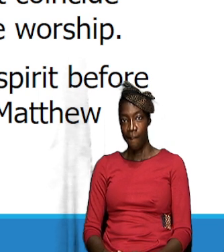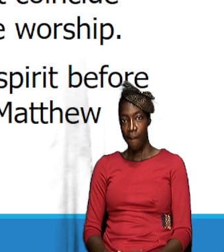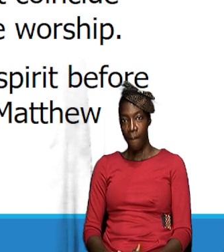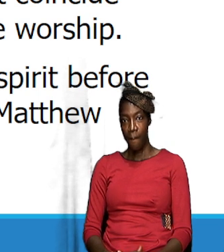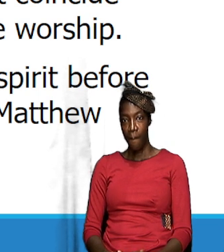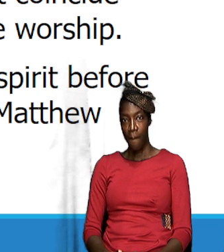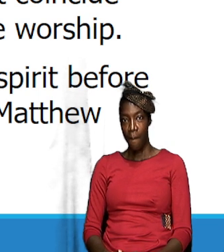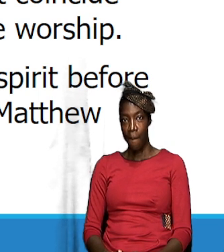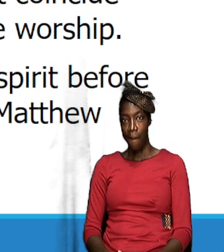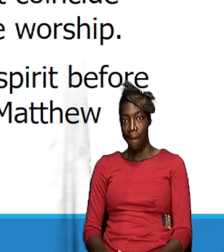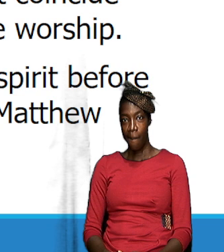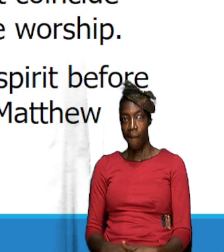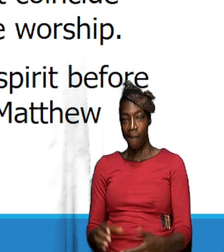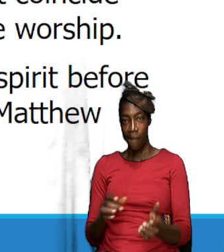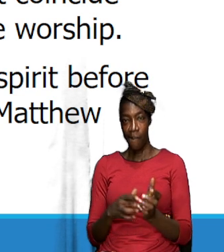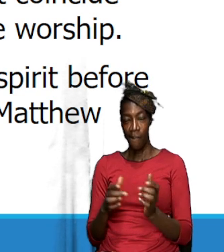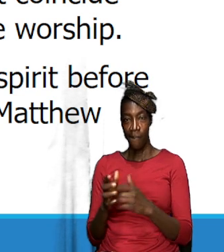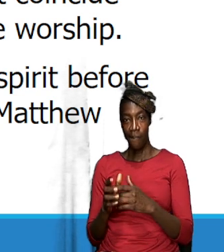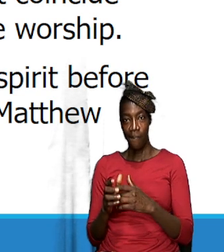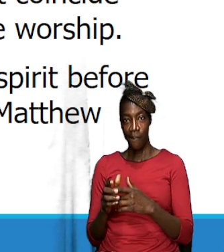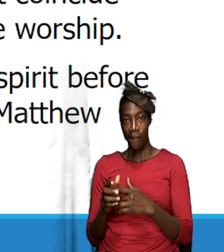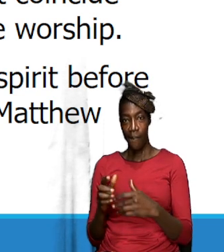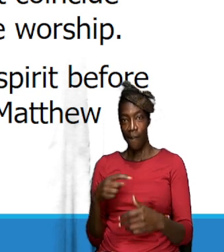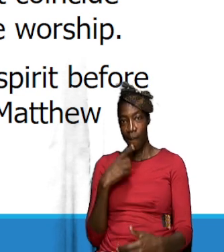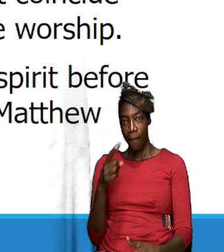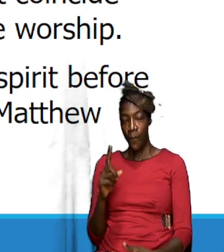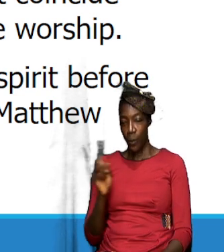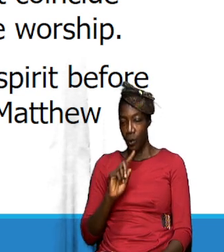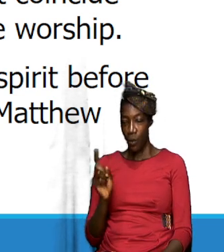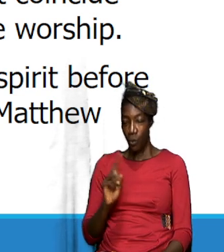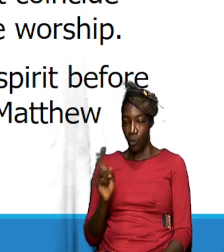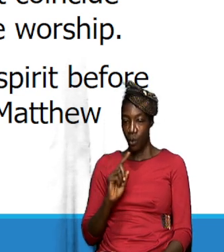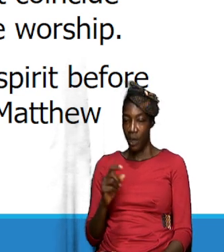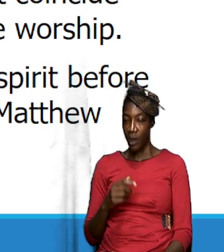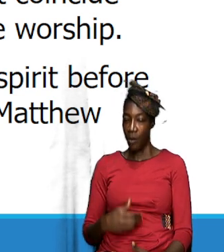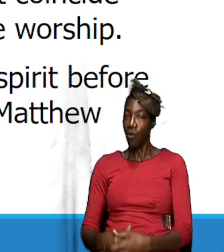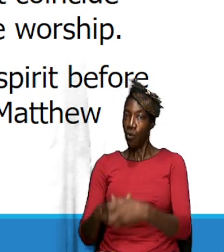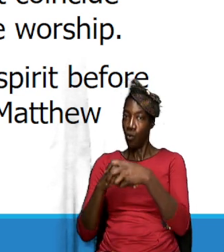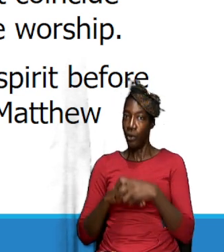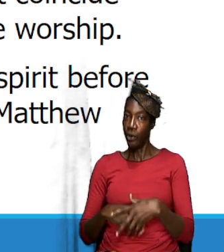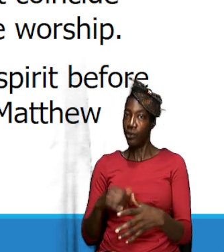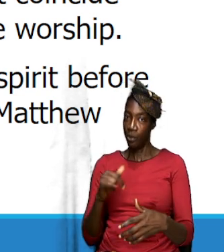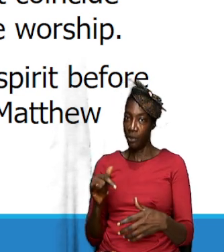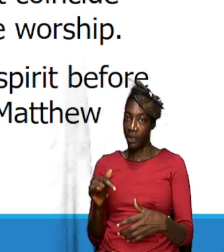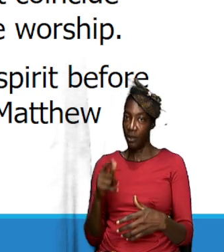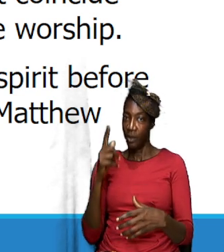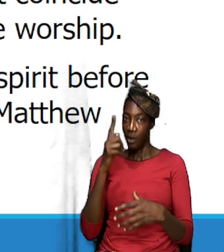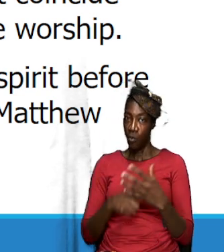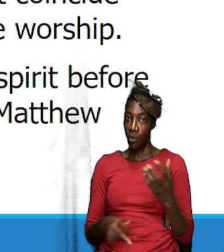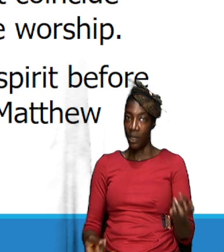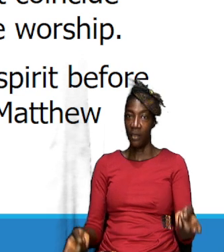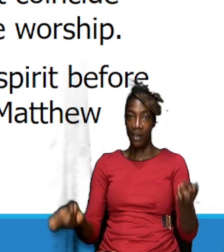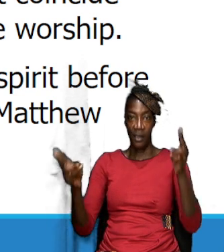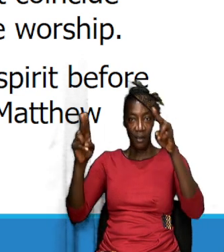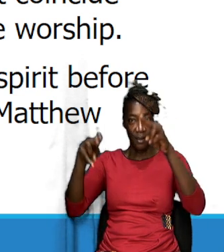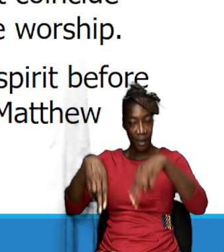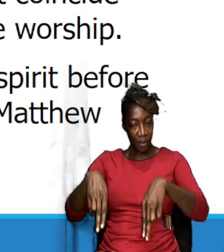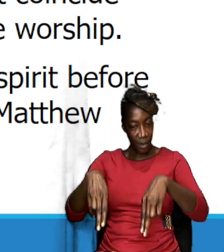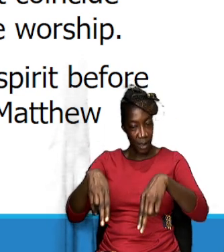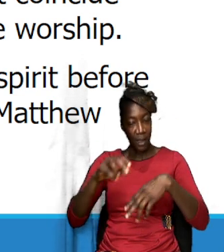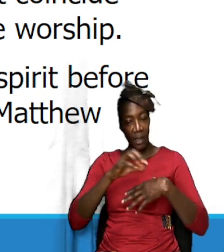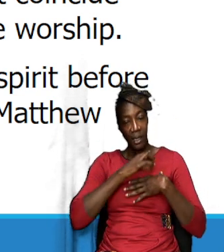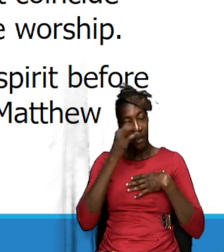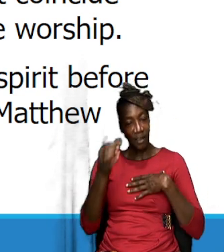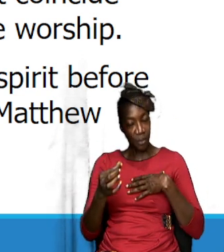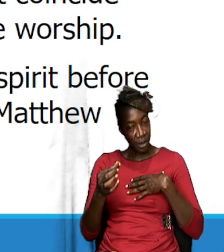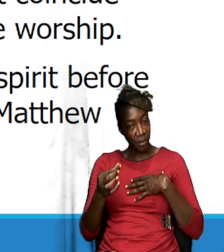so Jesus is saying we are worship is concerned it is what is happening in the